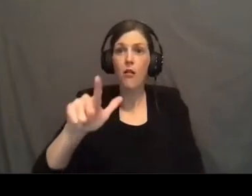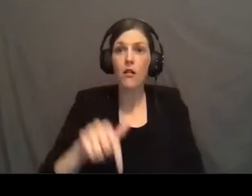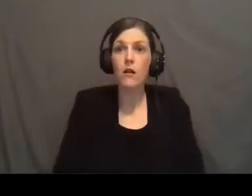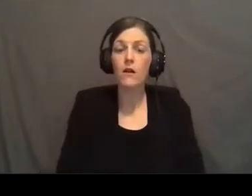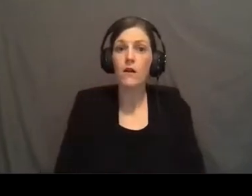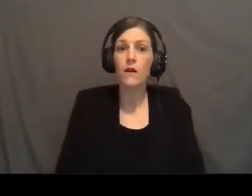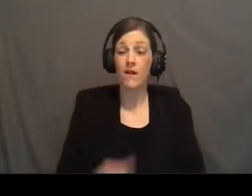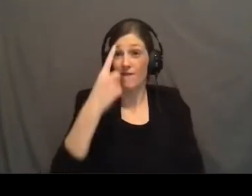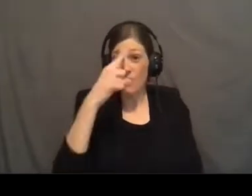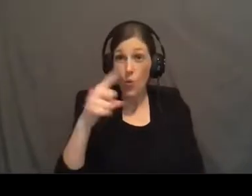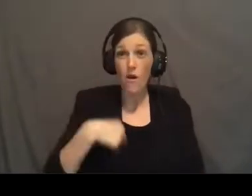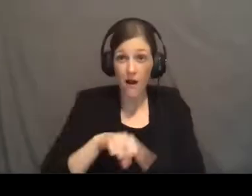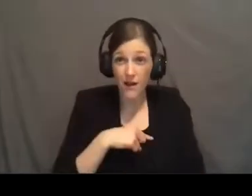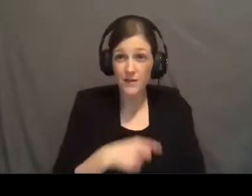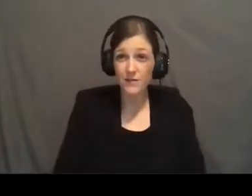for us